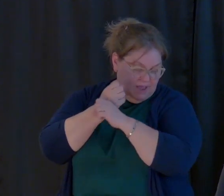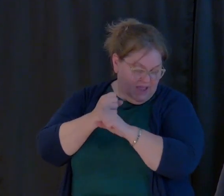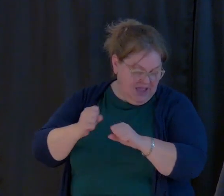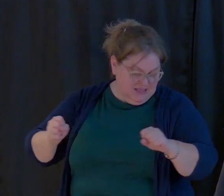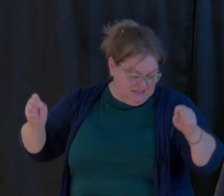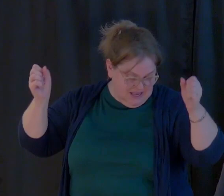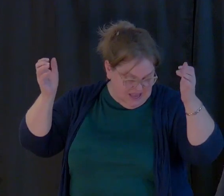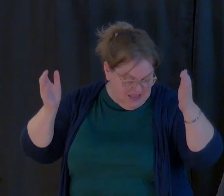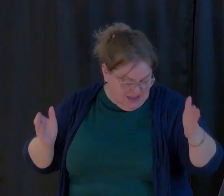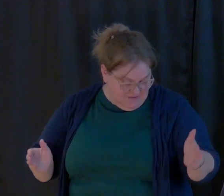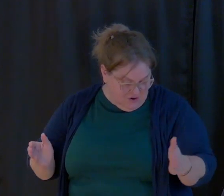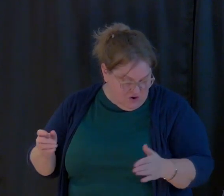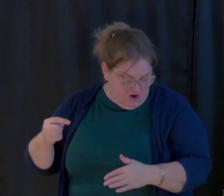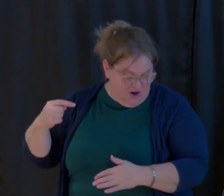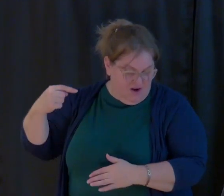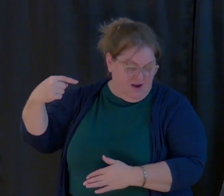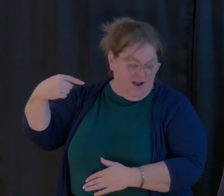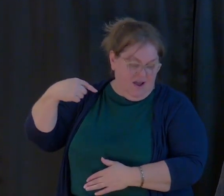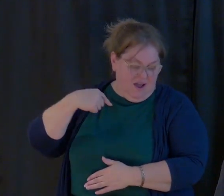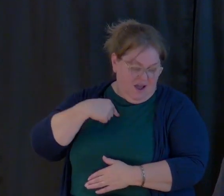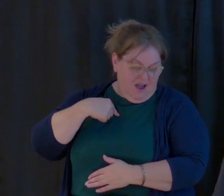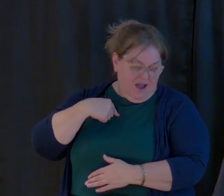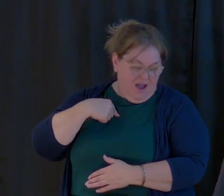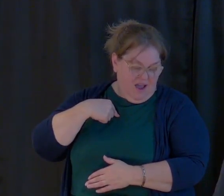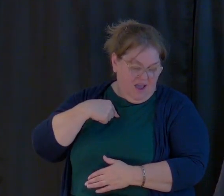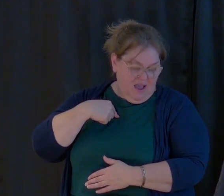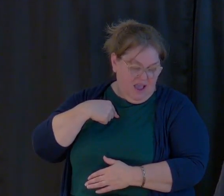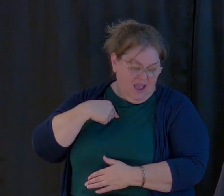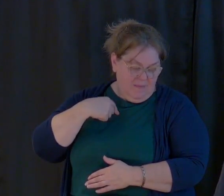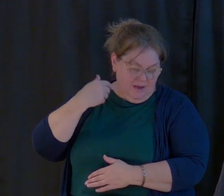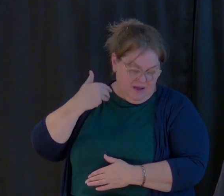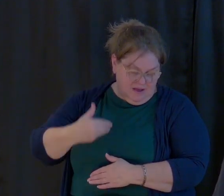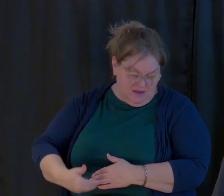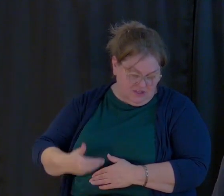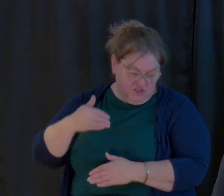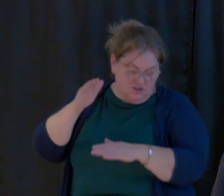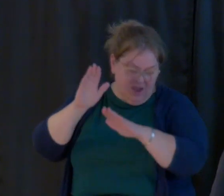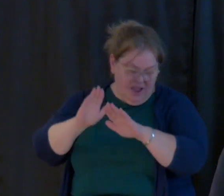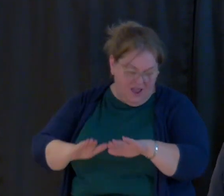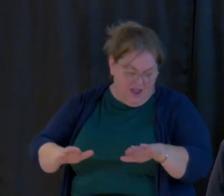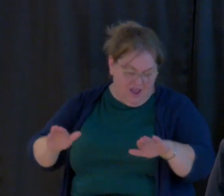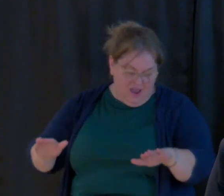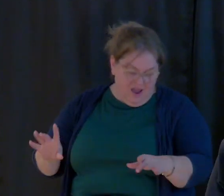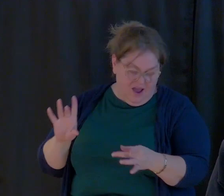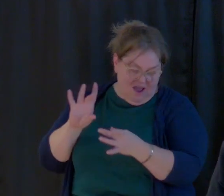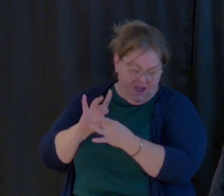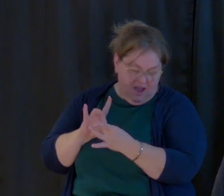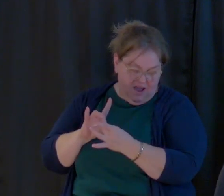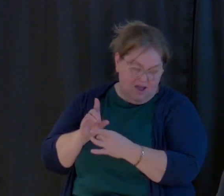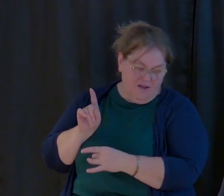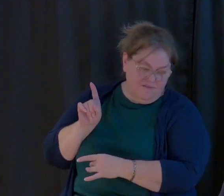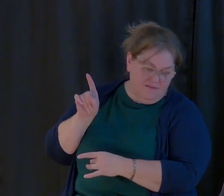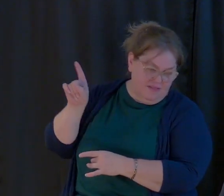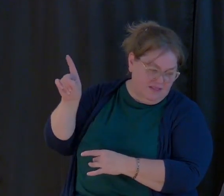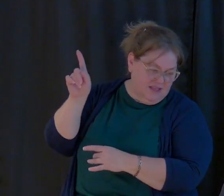my Savior, I'm I'm a child of